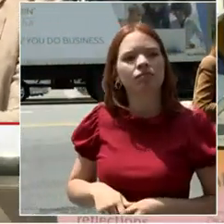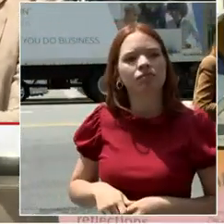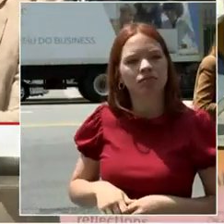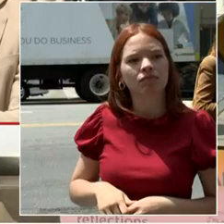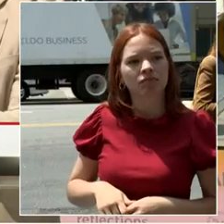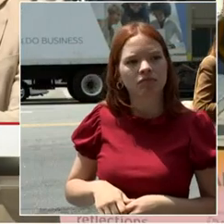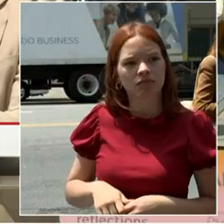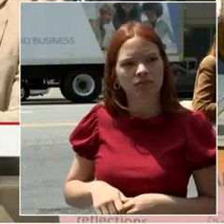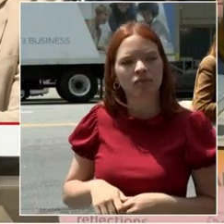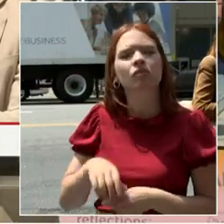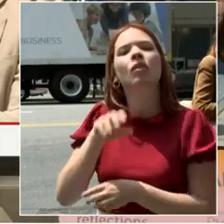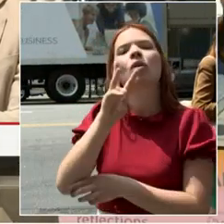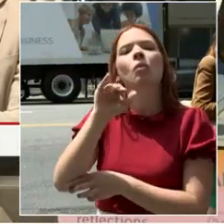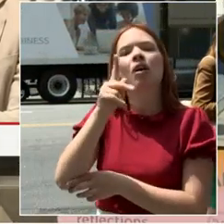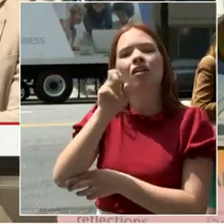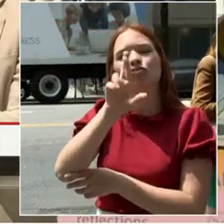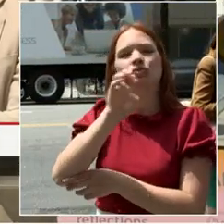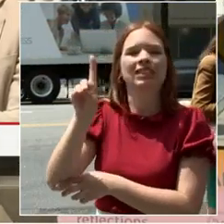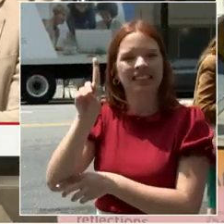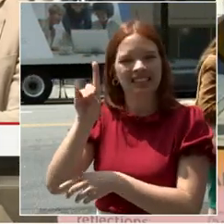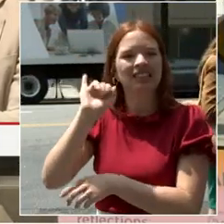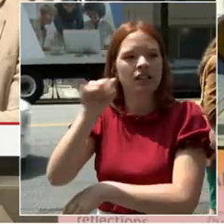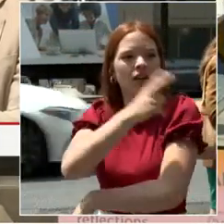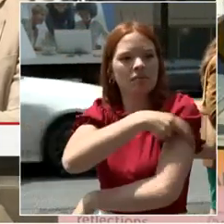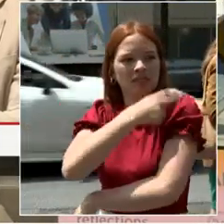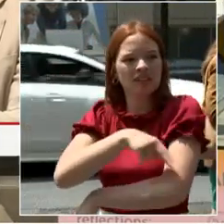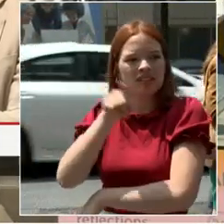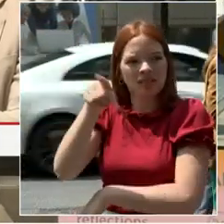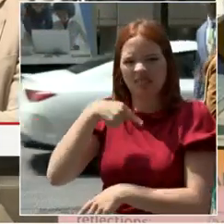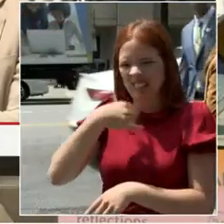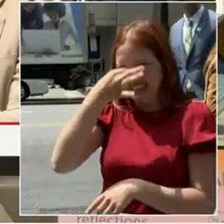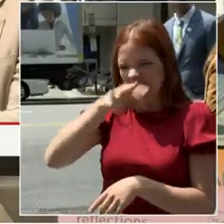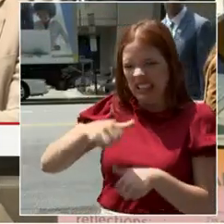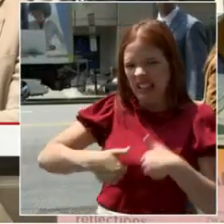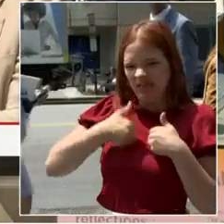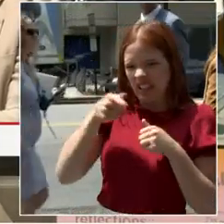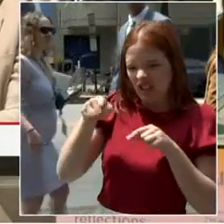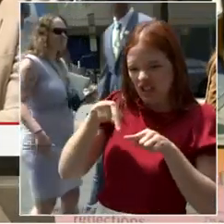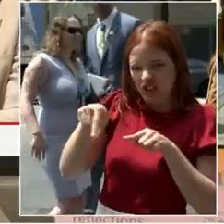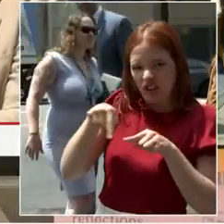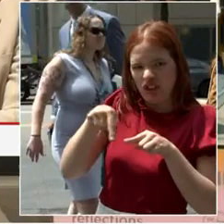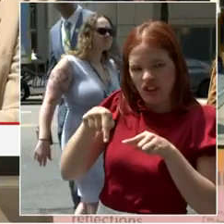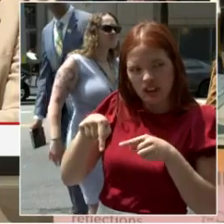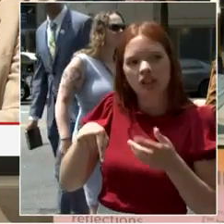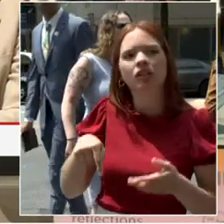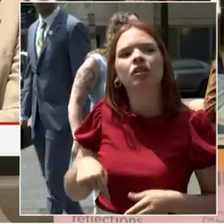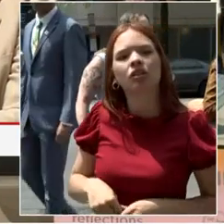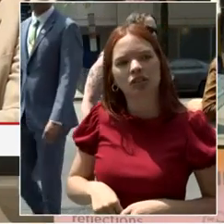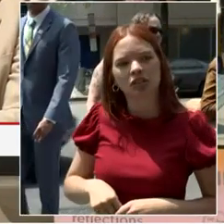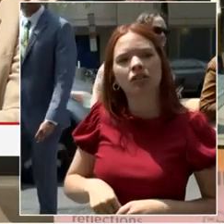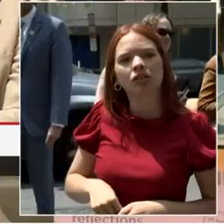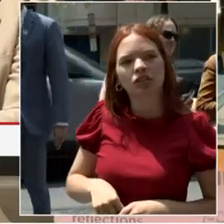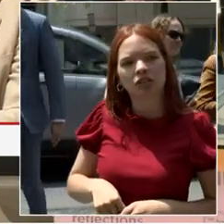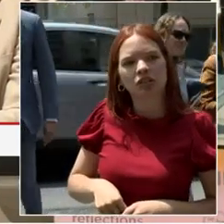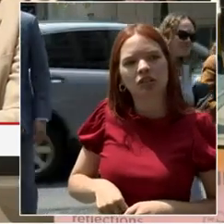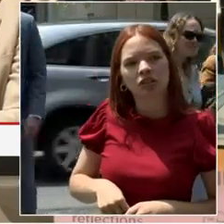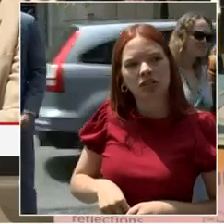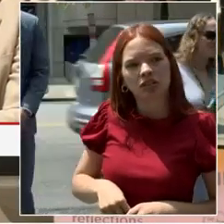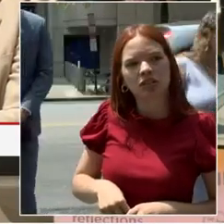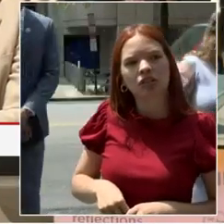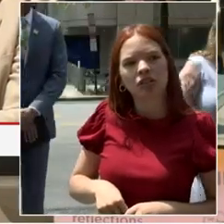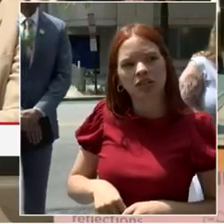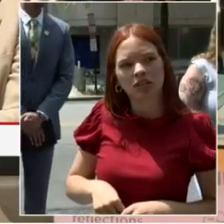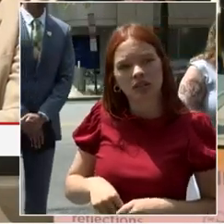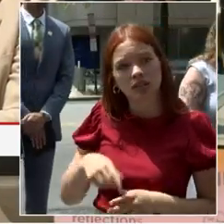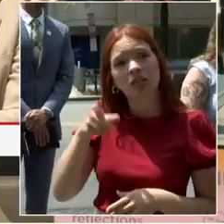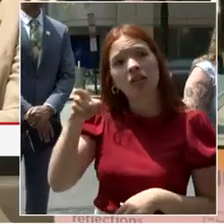it's wonderful. It's great. One thing, I want to know if you guys have checked the traffic pattern that's going to happen